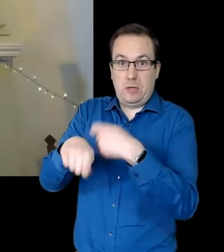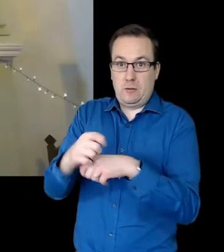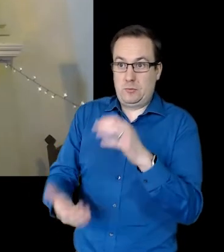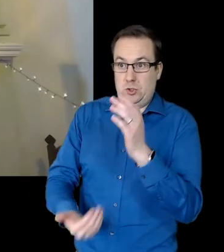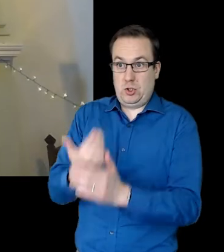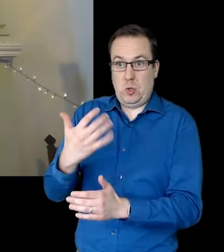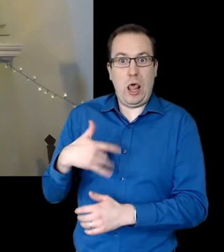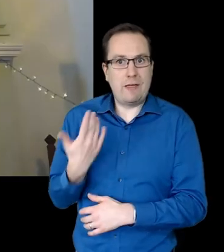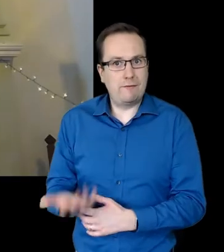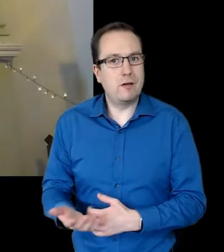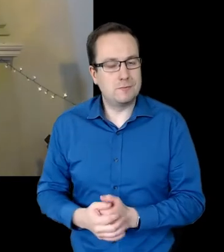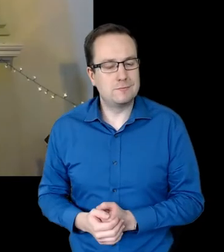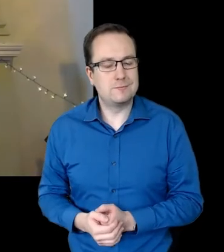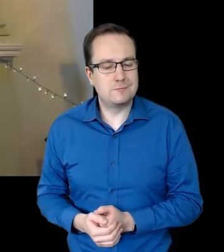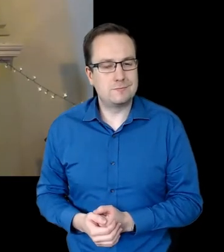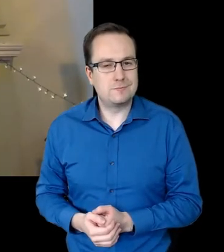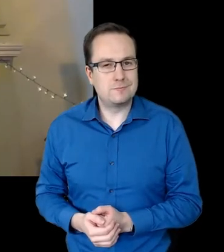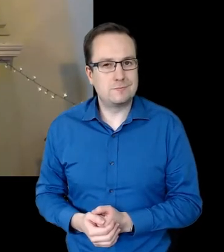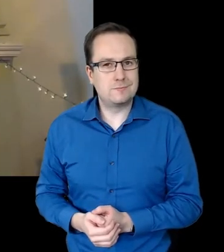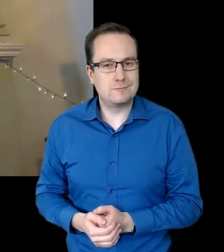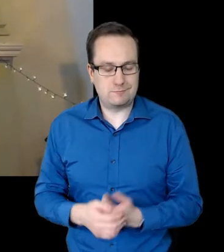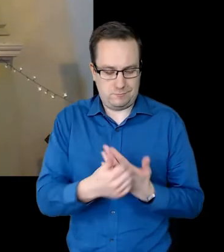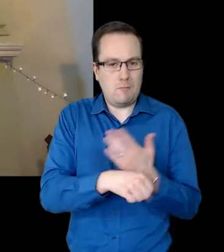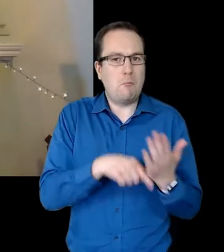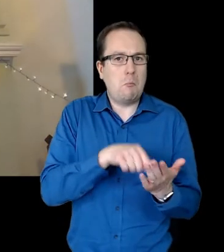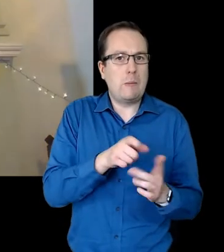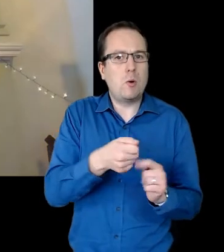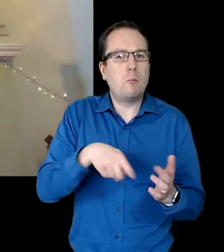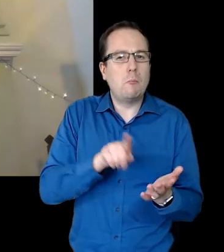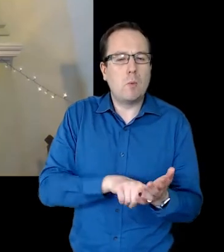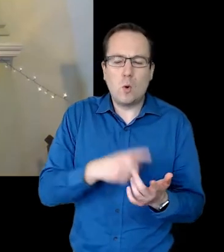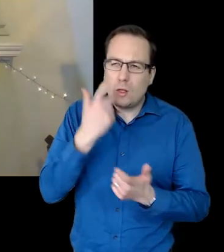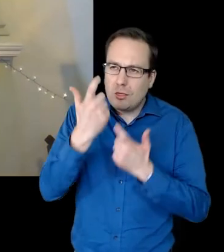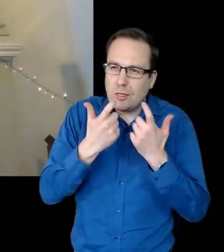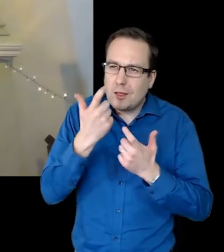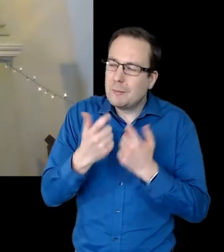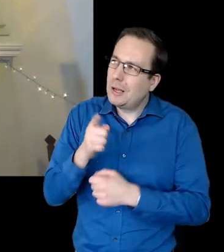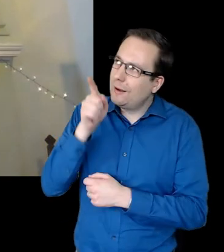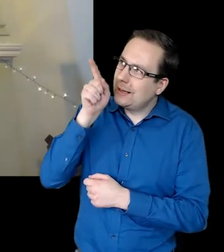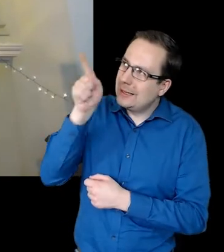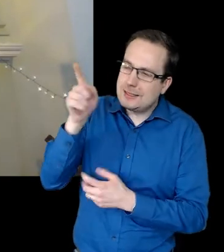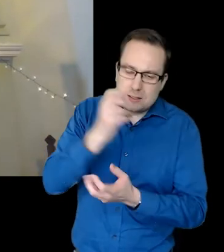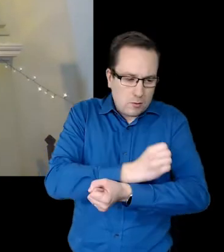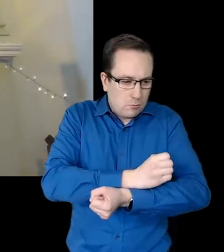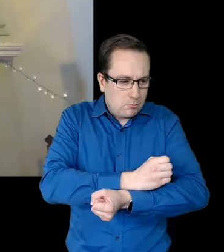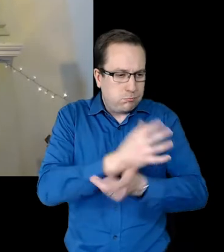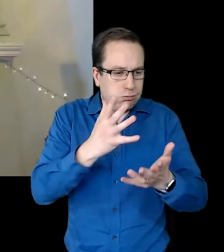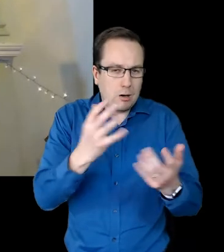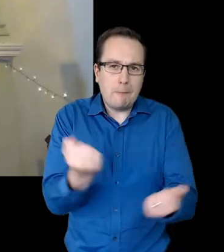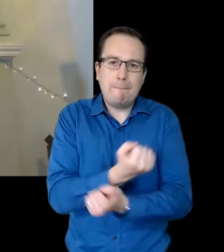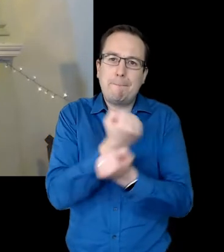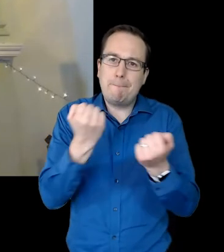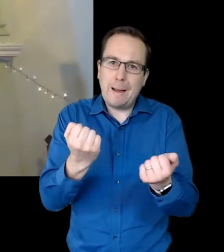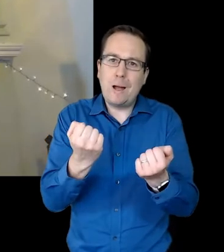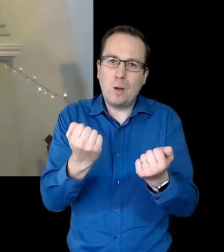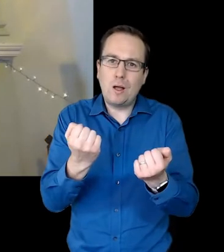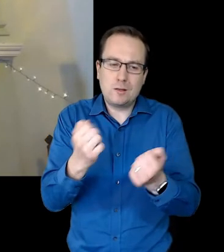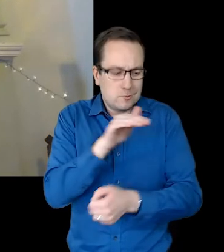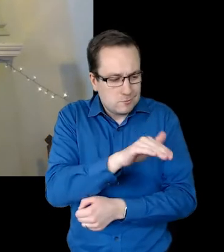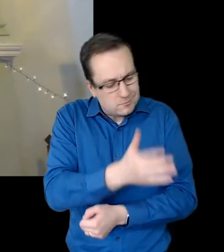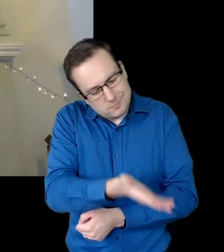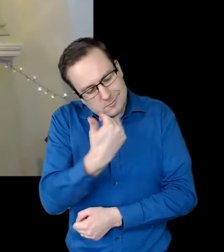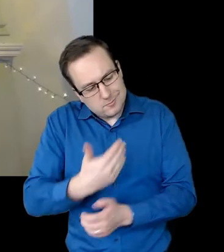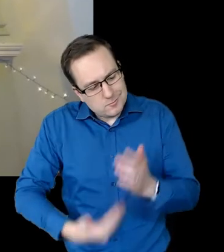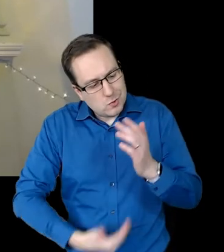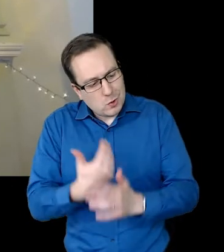In the reading we've just heard. Paul reflects on the liberating power of Jesus' call to new life. For us that